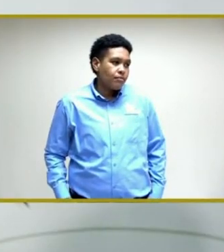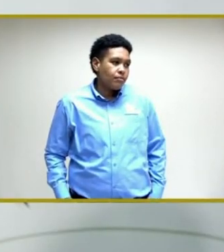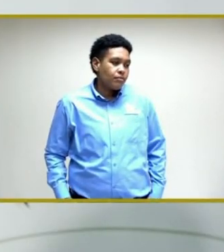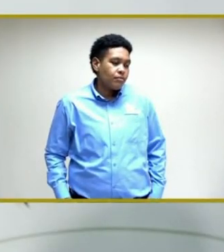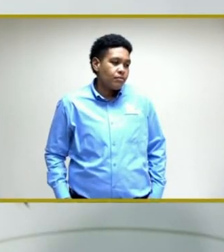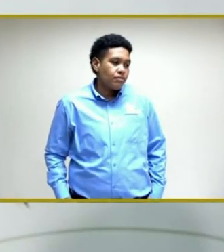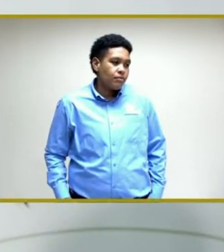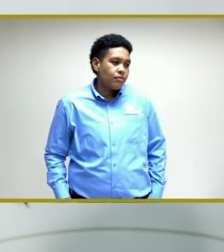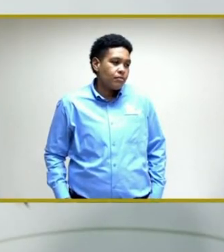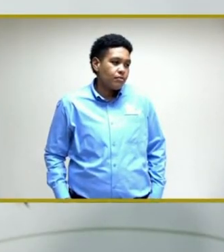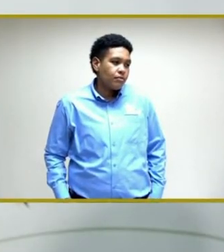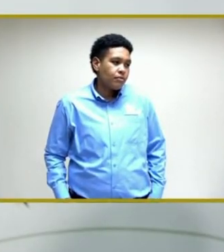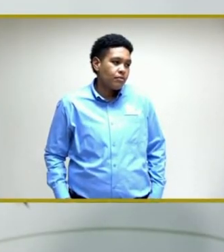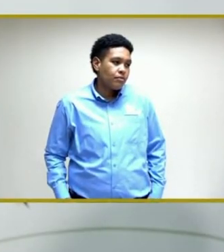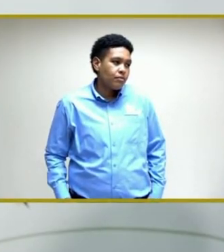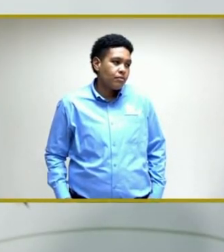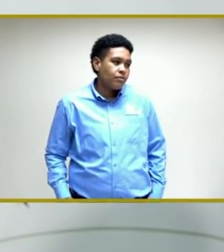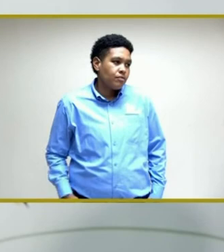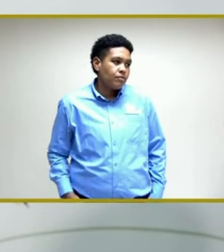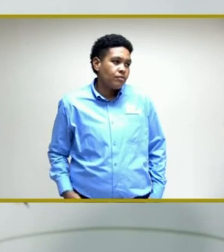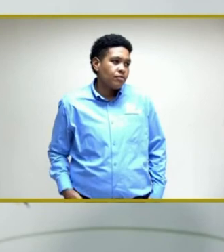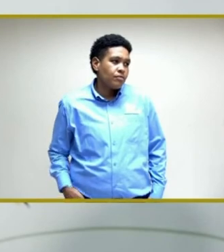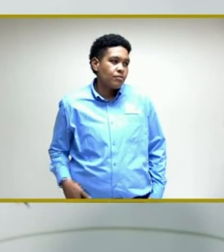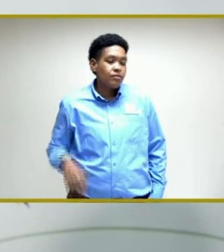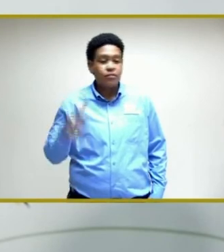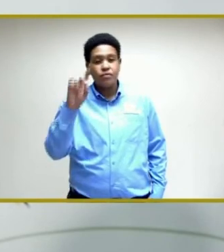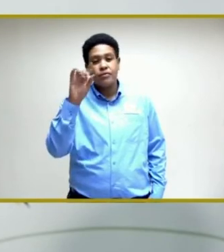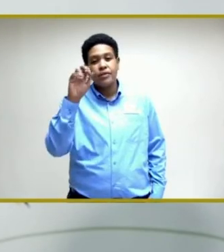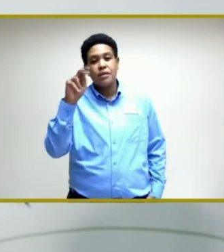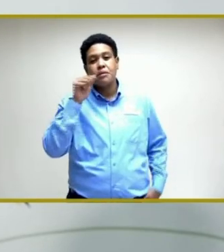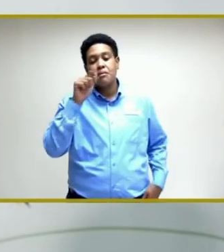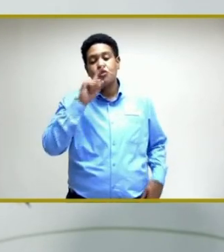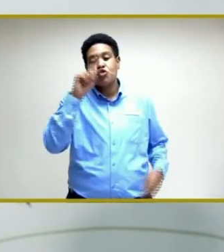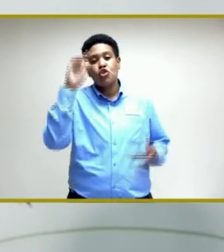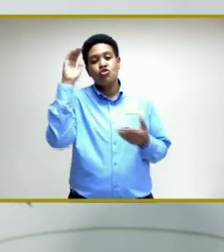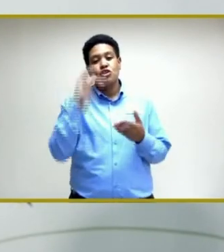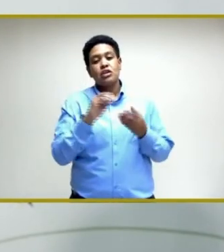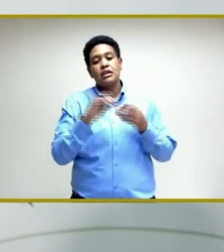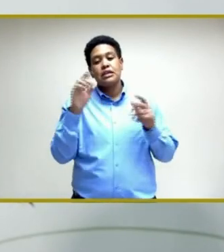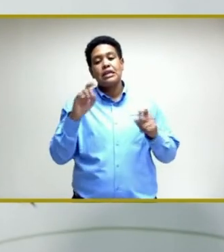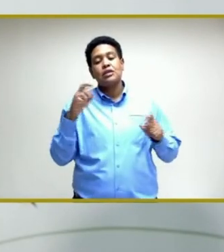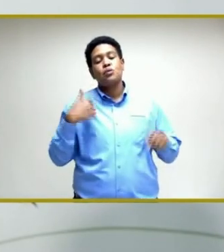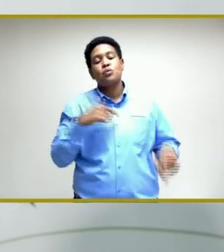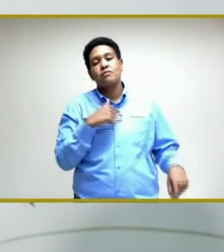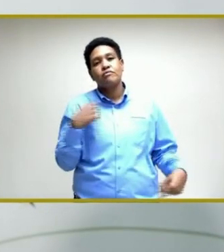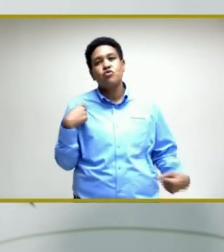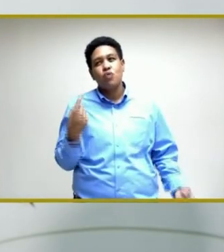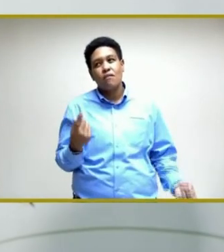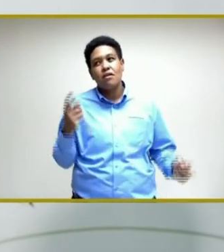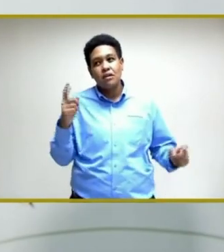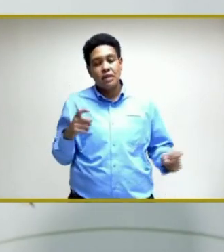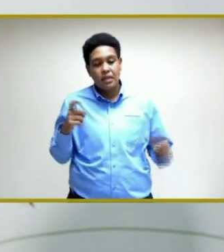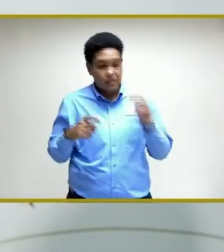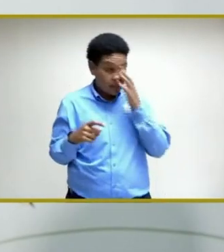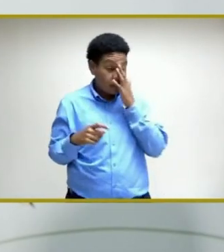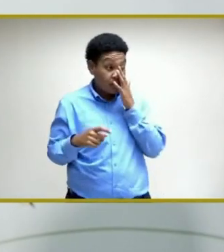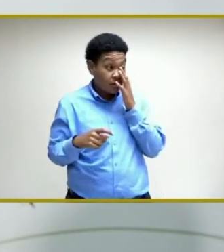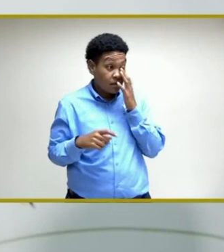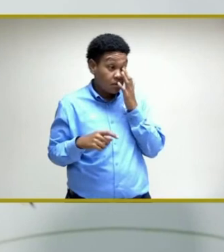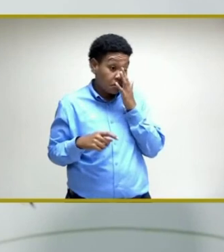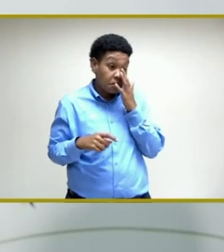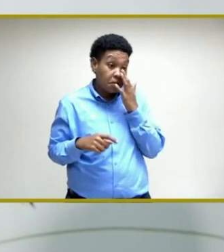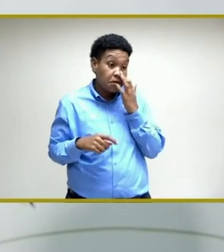Damian, I'm not sure about the reduction in testing because we have been testing between